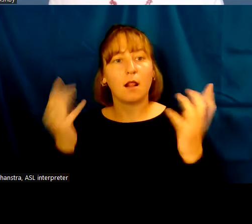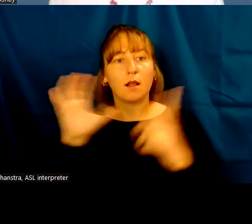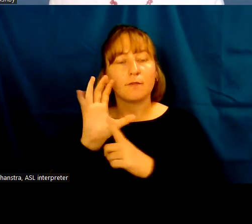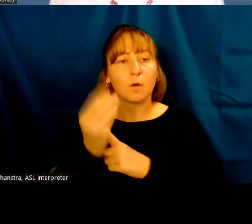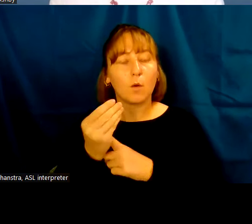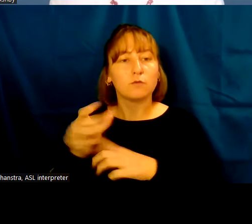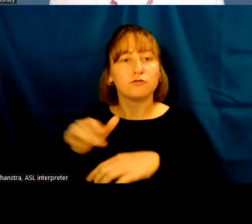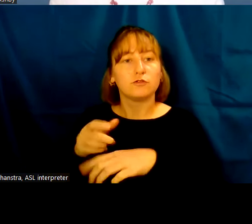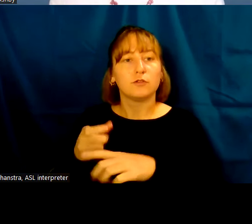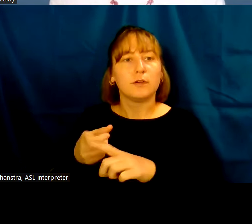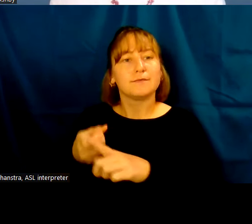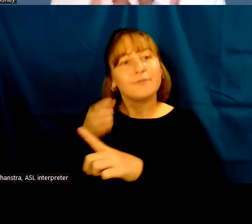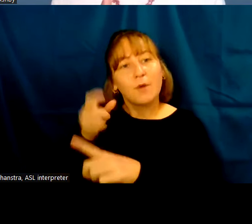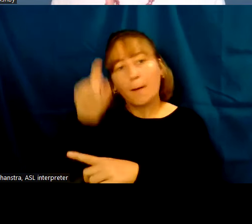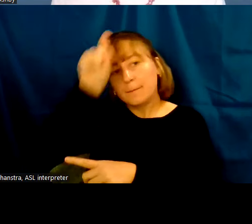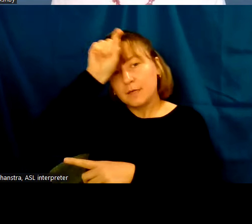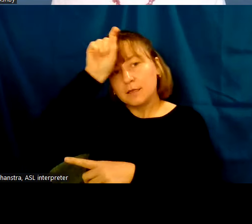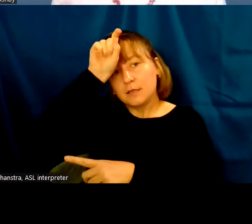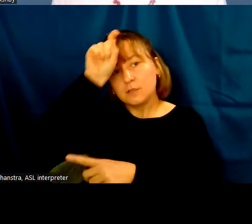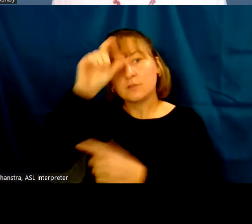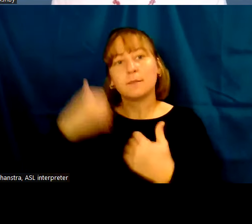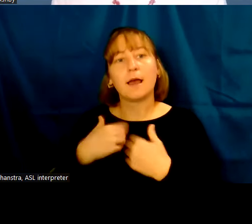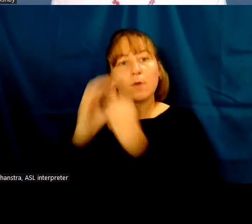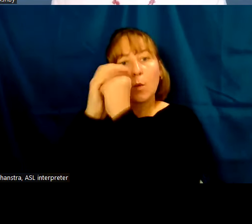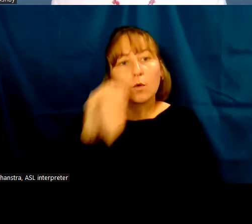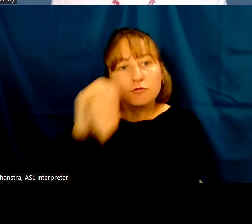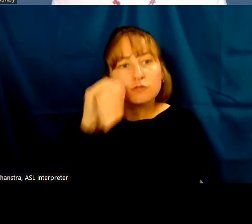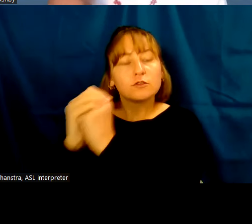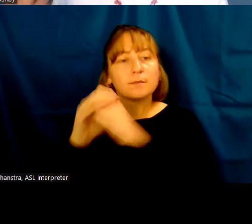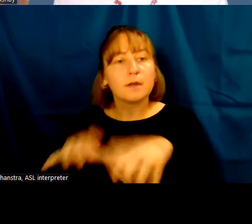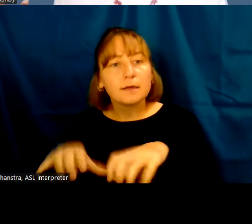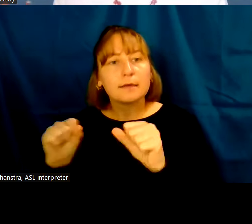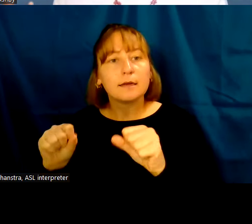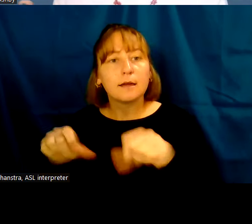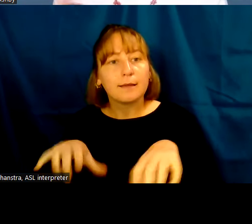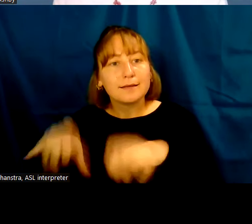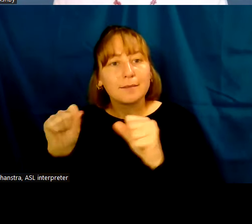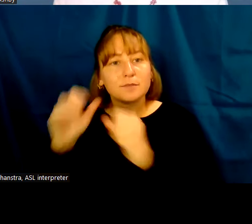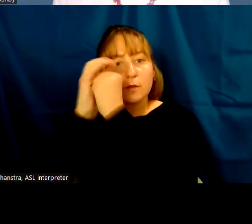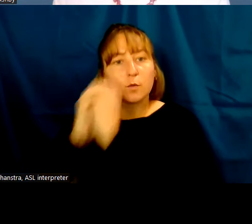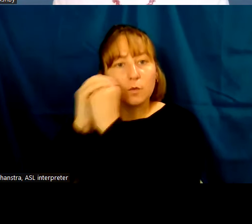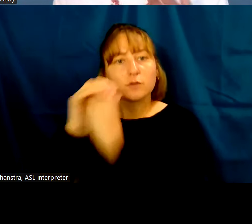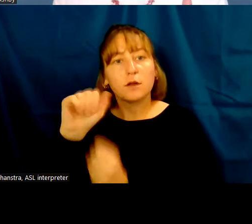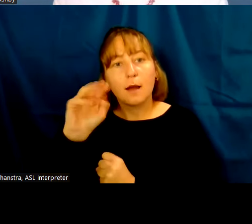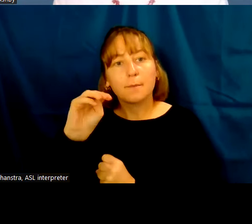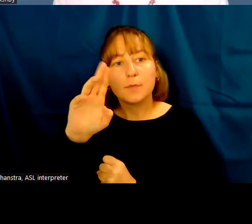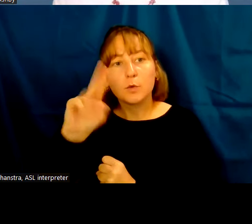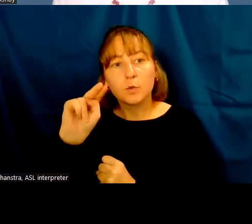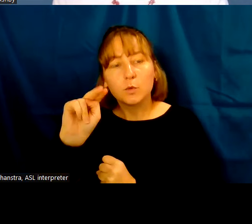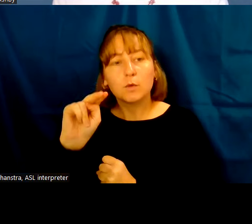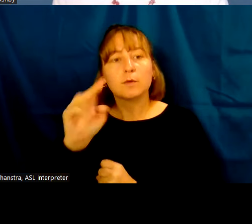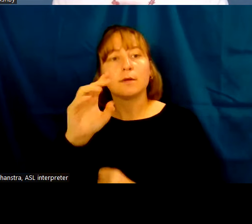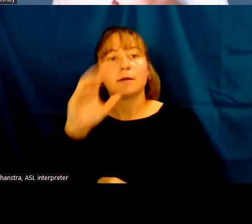of Egypt. We have the worship, the adoption of the worship of that god Amun, of gods and